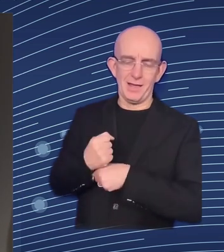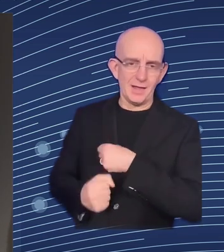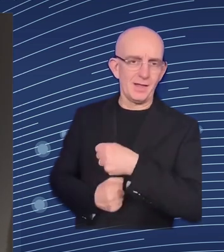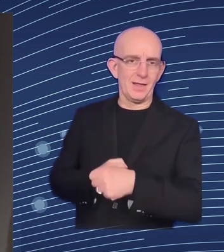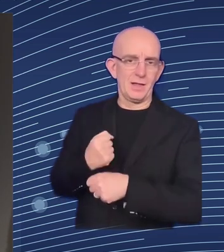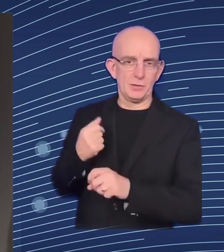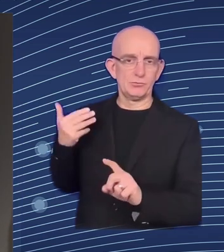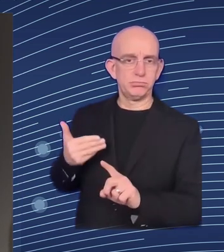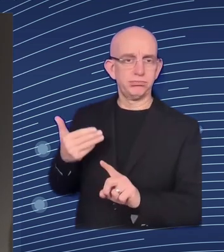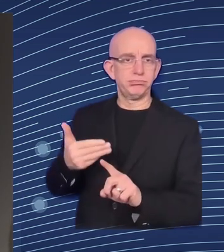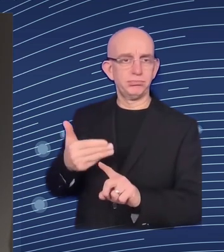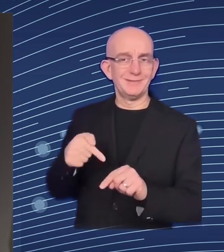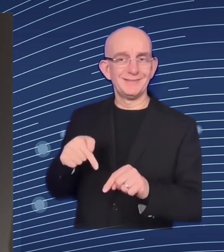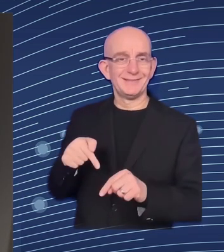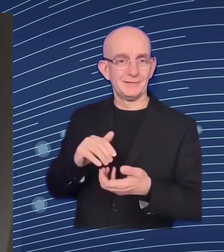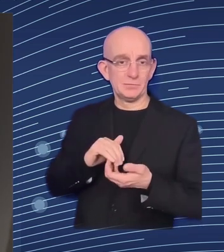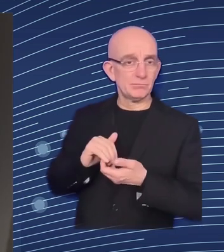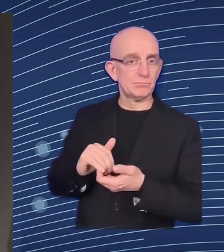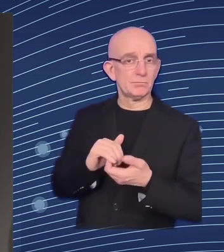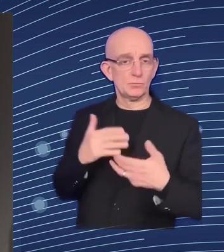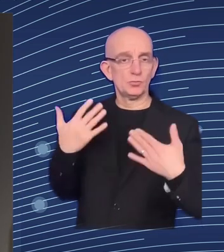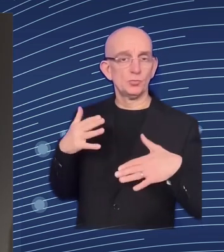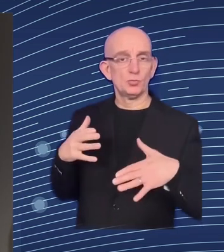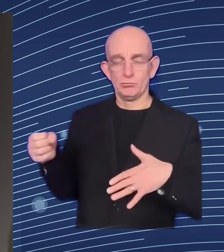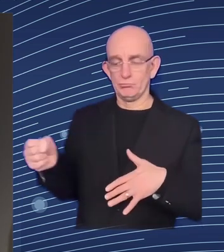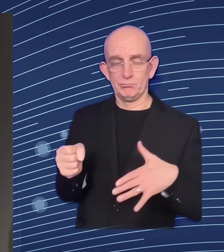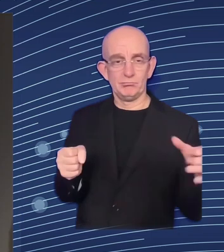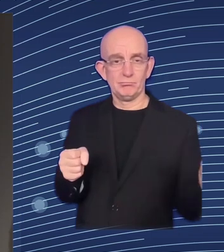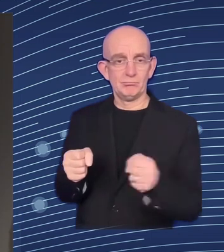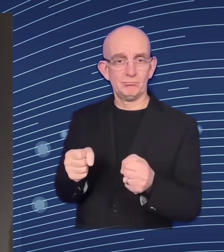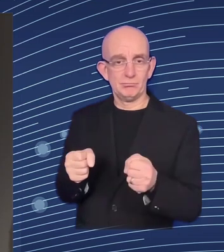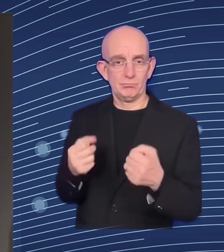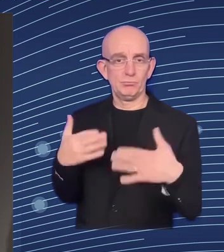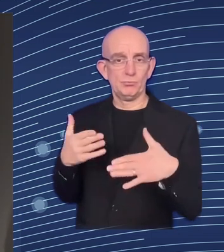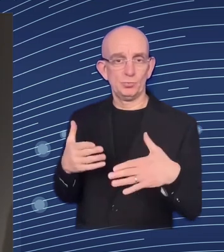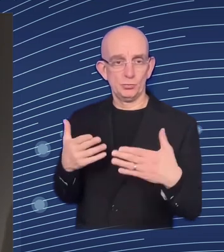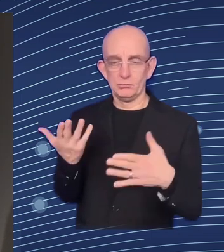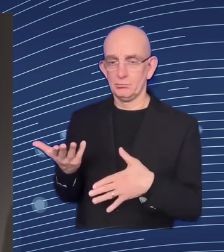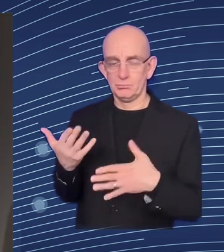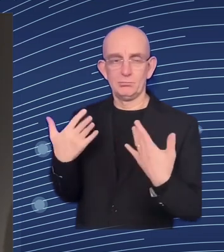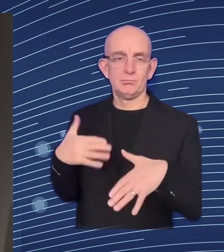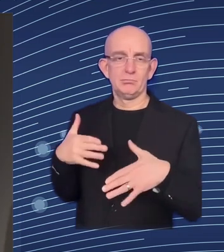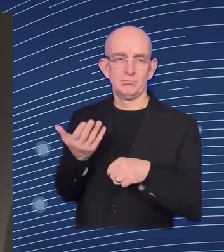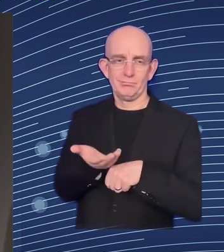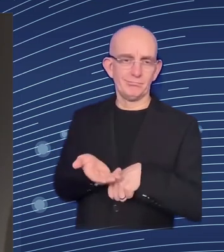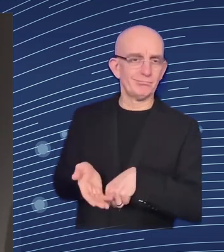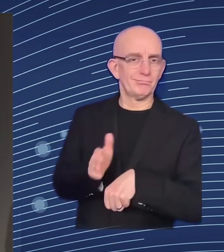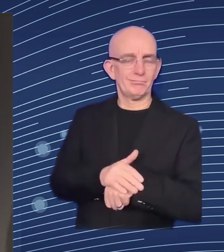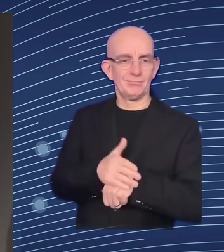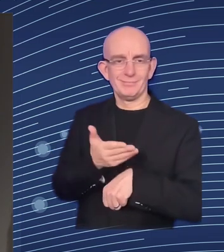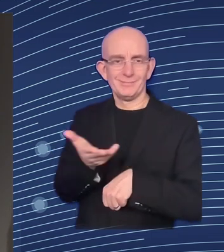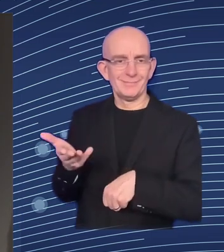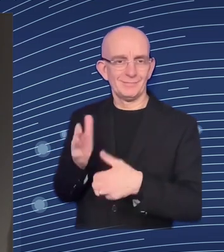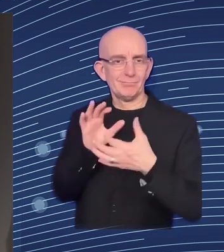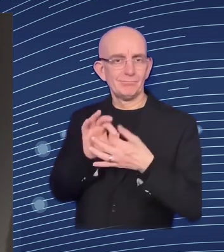of the european training foundation with the reach into the labor market particularly the private sector of the ebrd and together we can